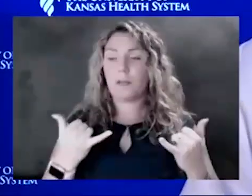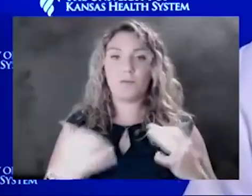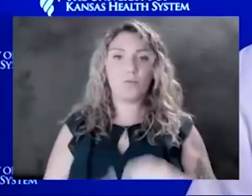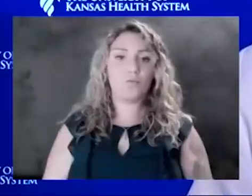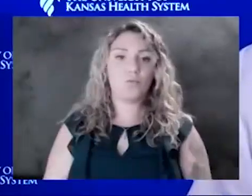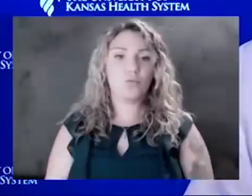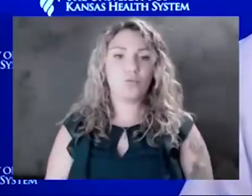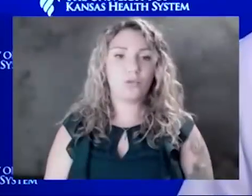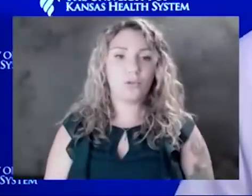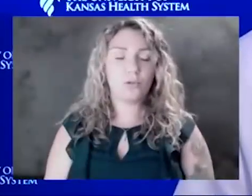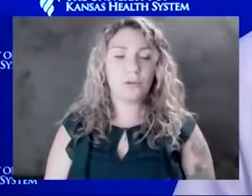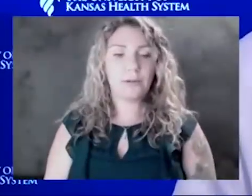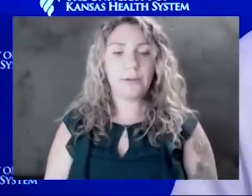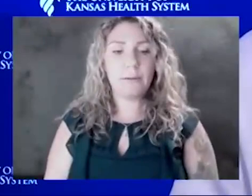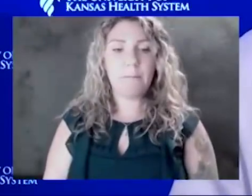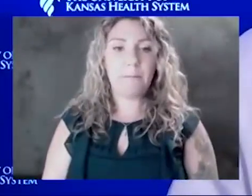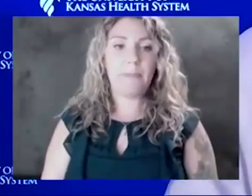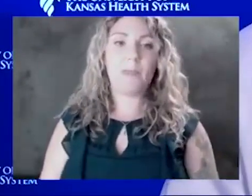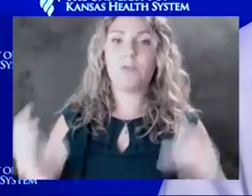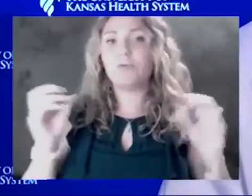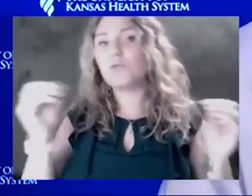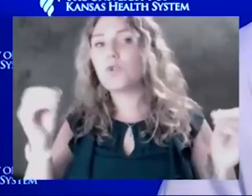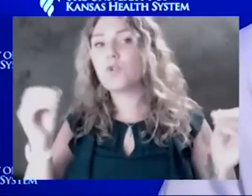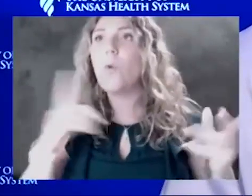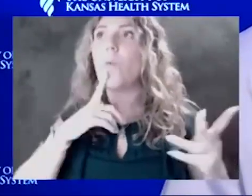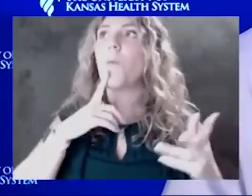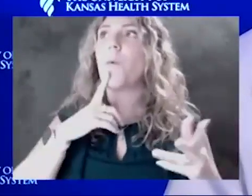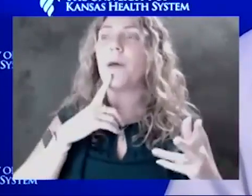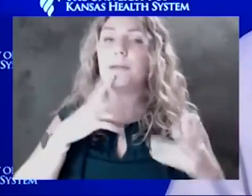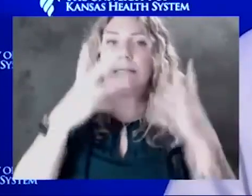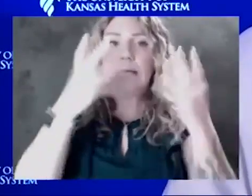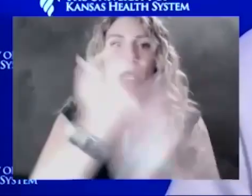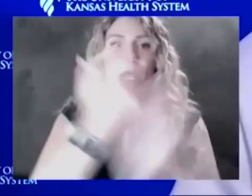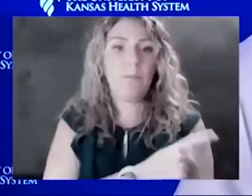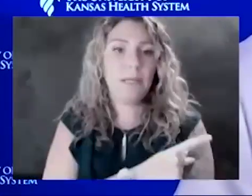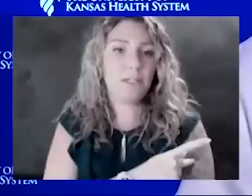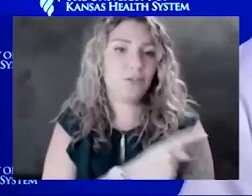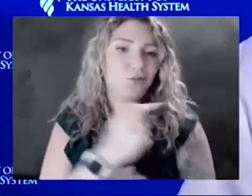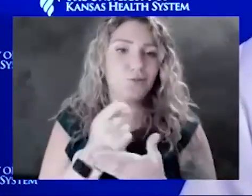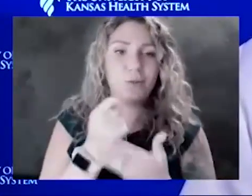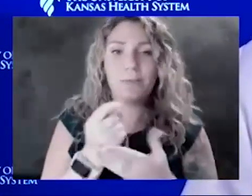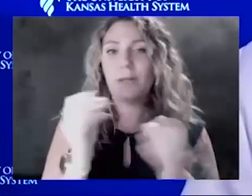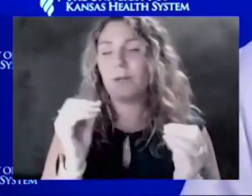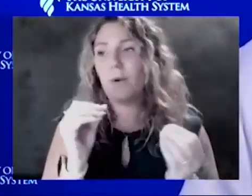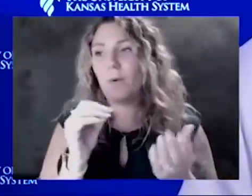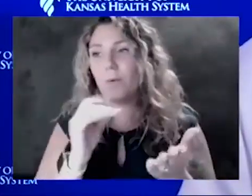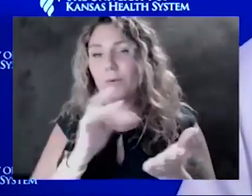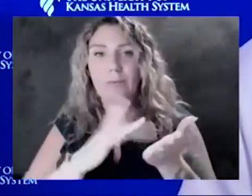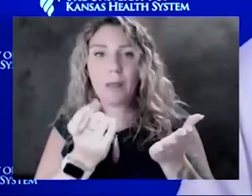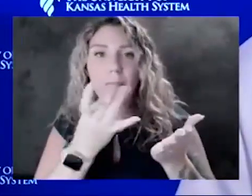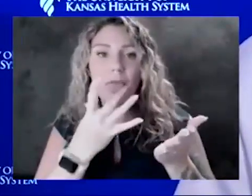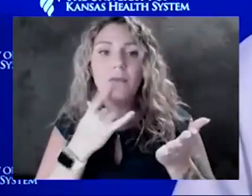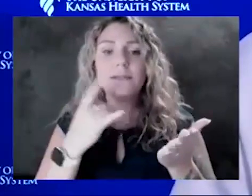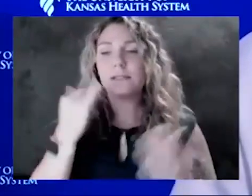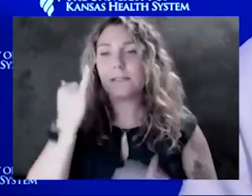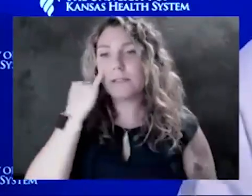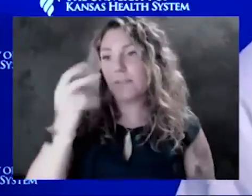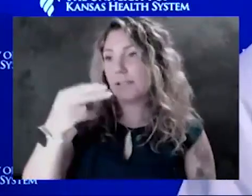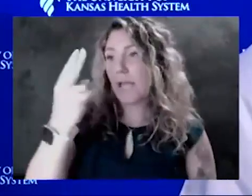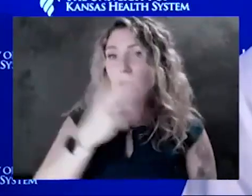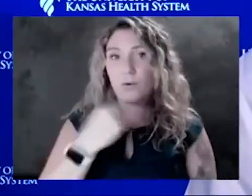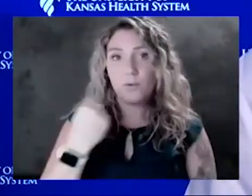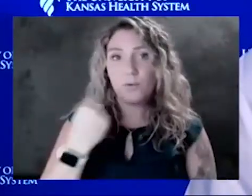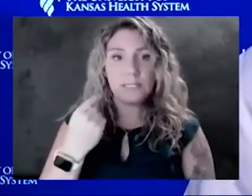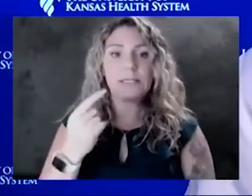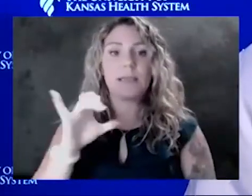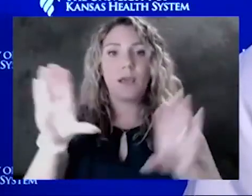outpatient treatment, any pills you can take. Certainly, if you are in that high risk category and you are